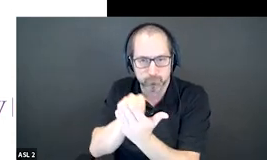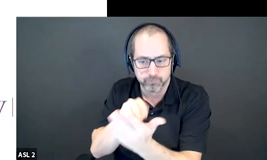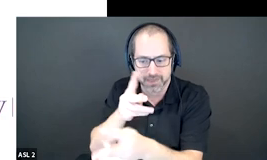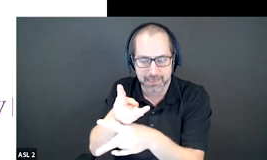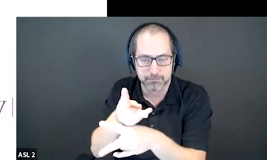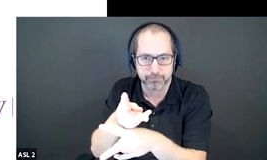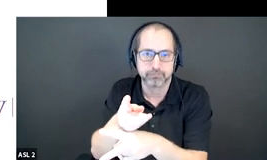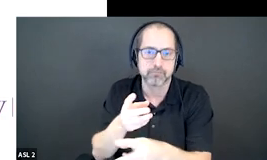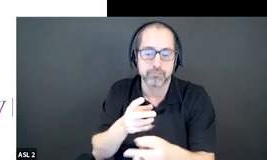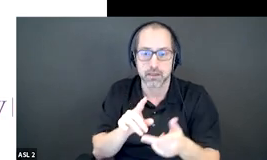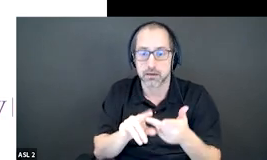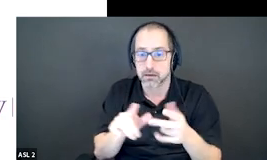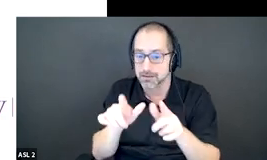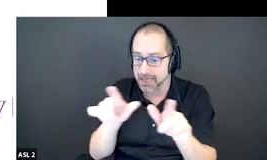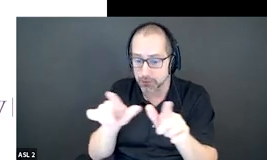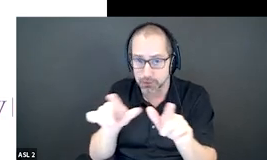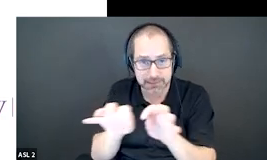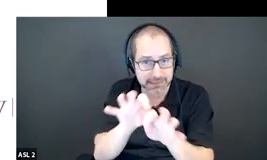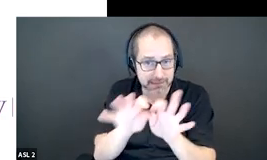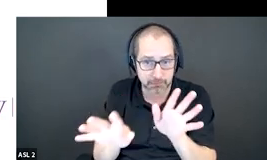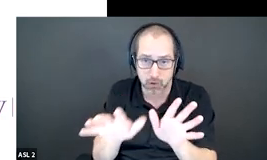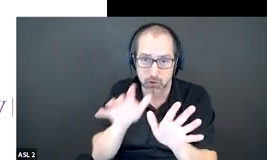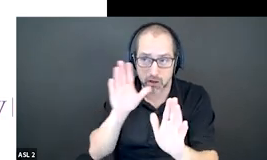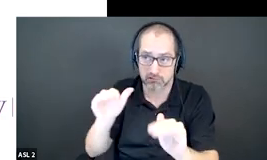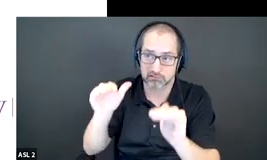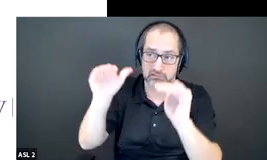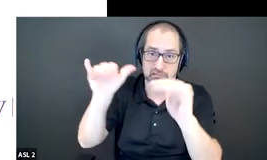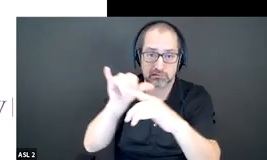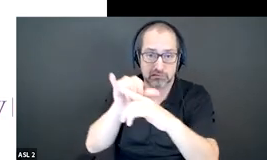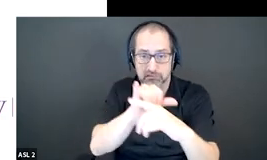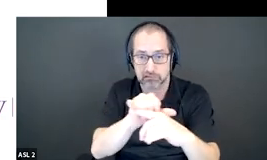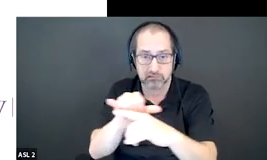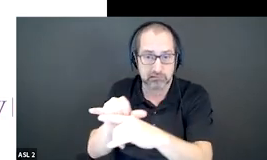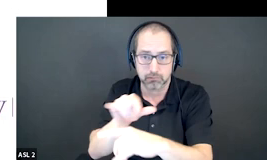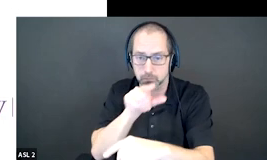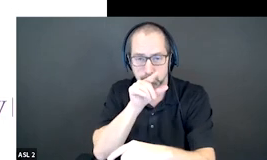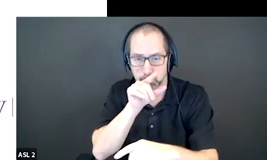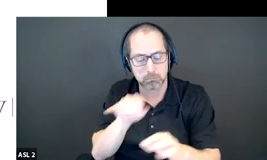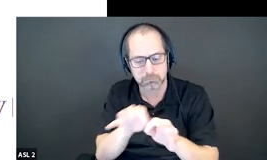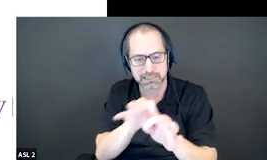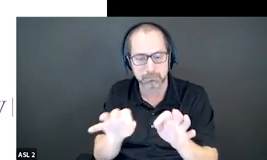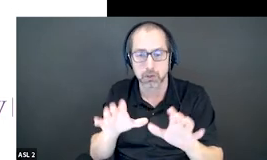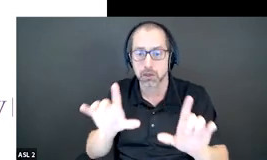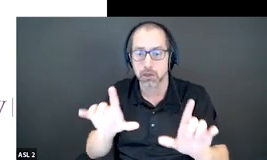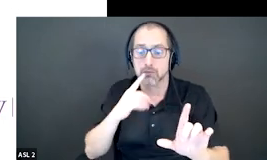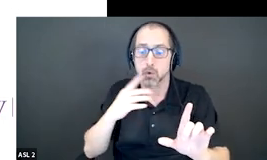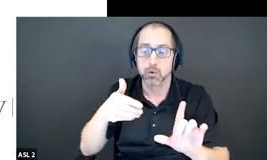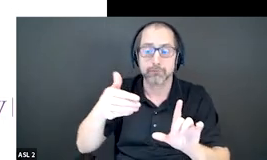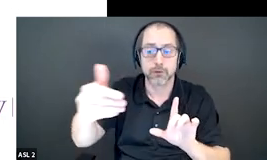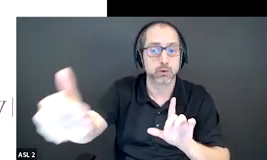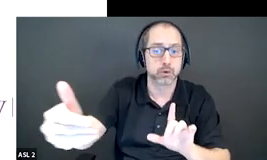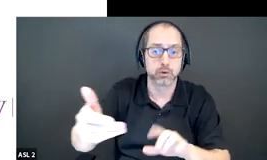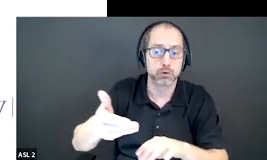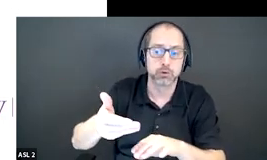and the the only thing that needs to be worked on in the future would be